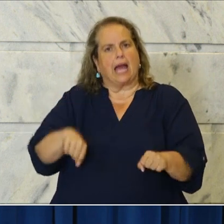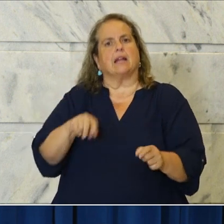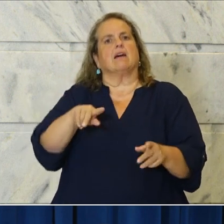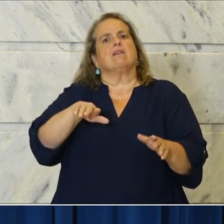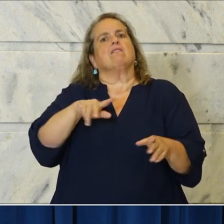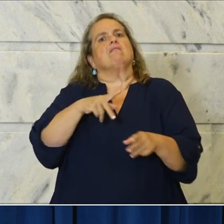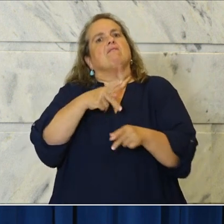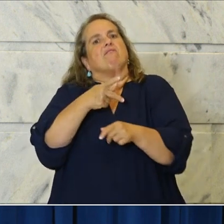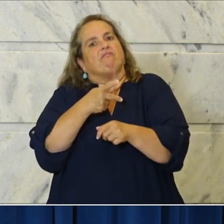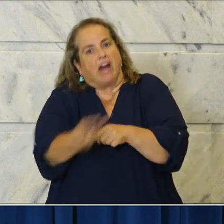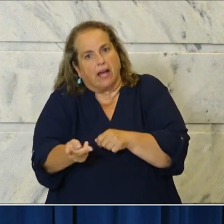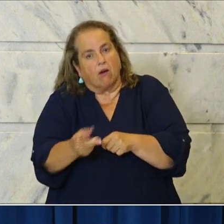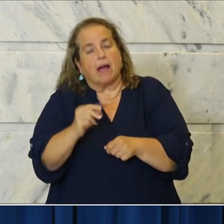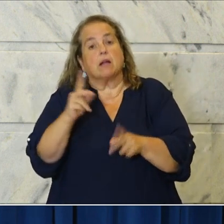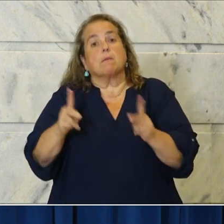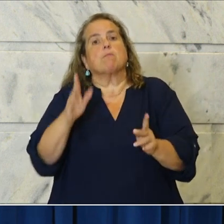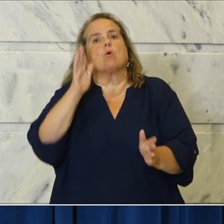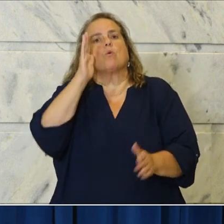people would die.